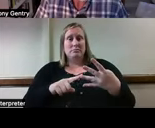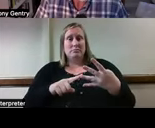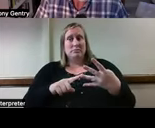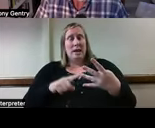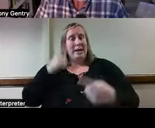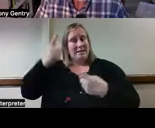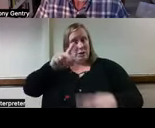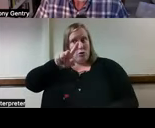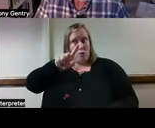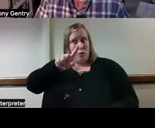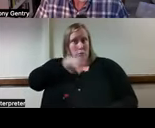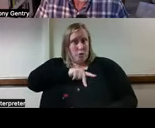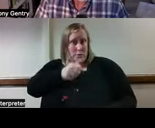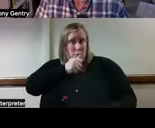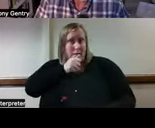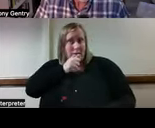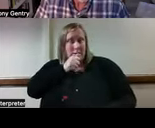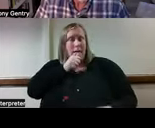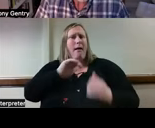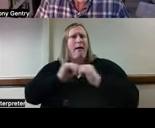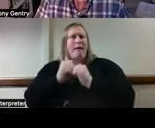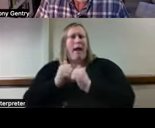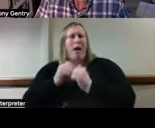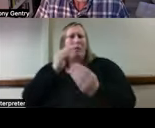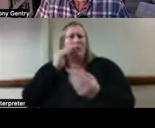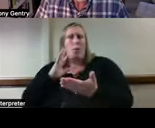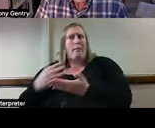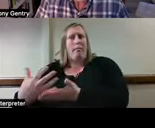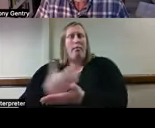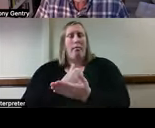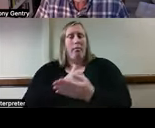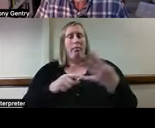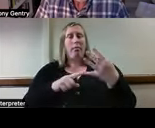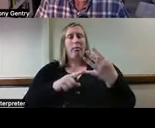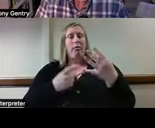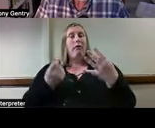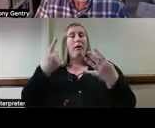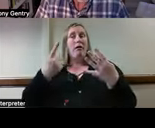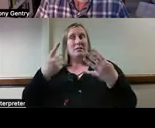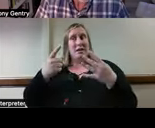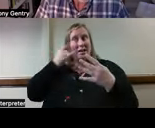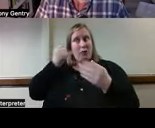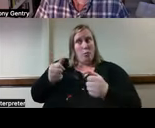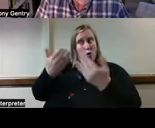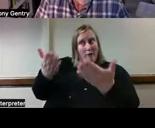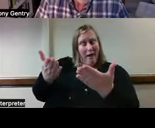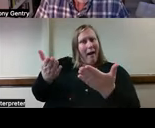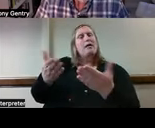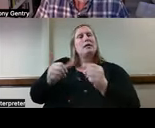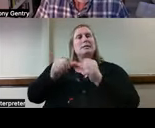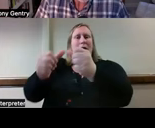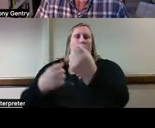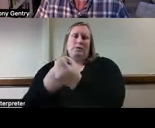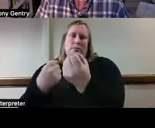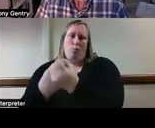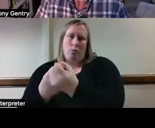gathering. Understand that AT providers have an ethical obligation to provide ongoing support as